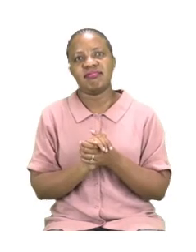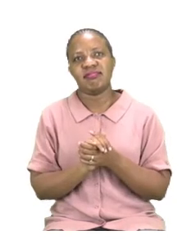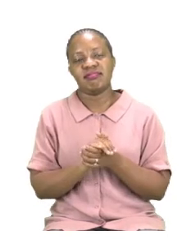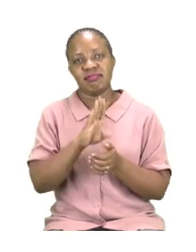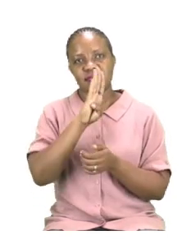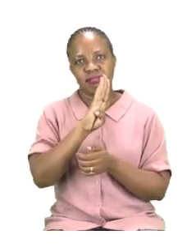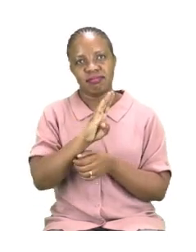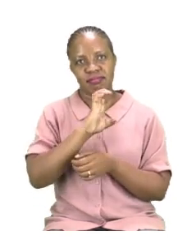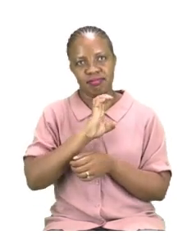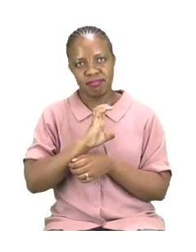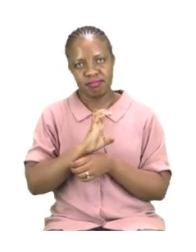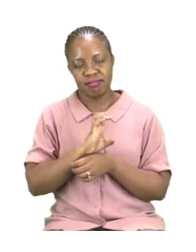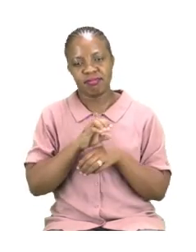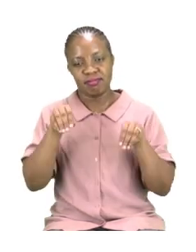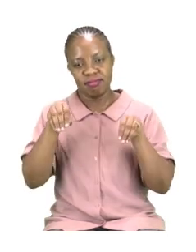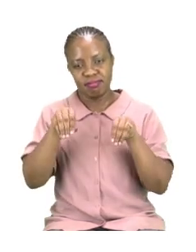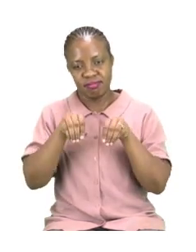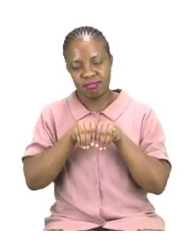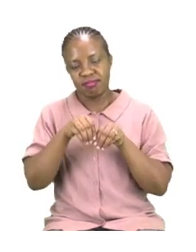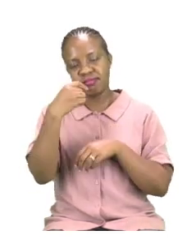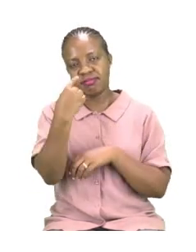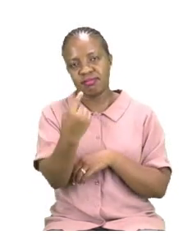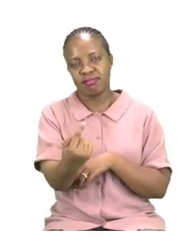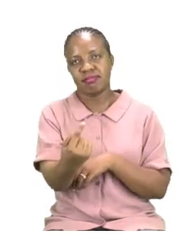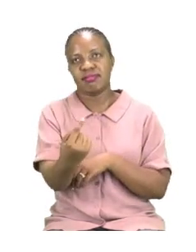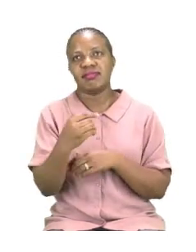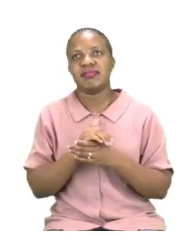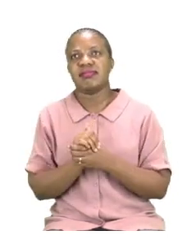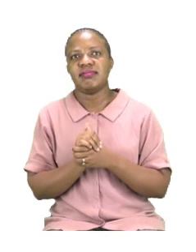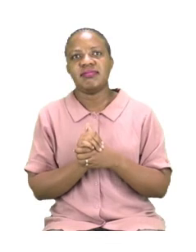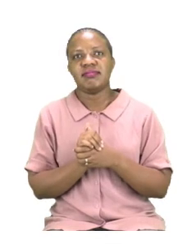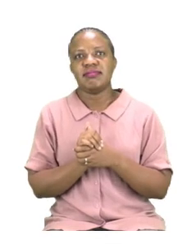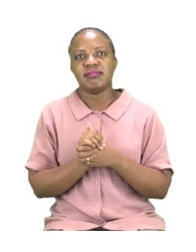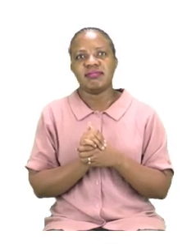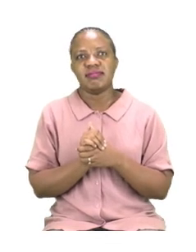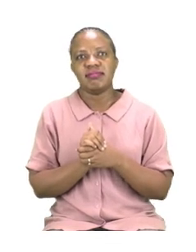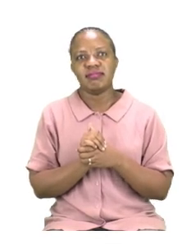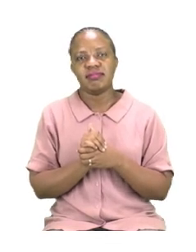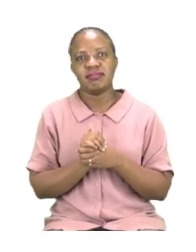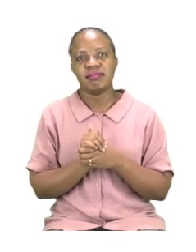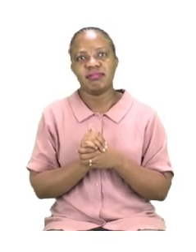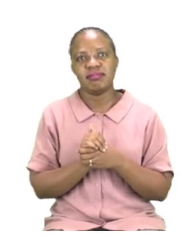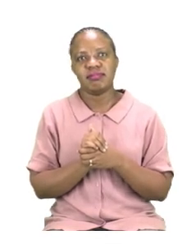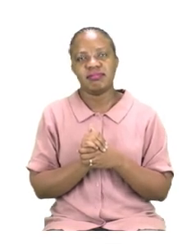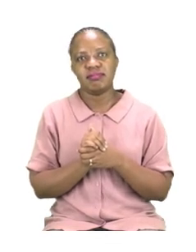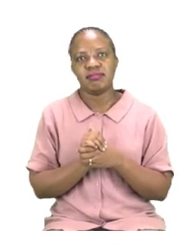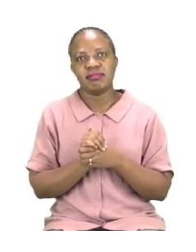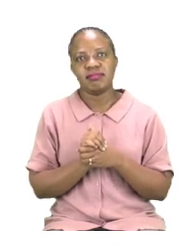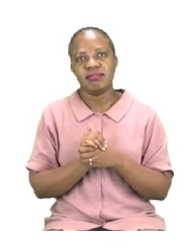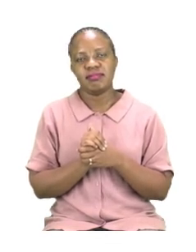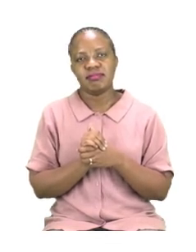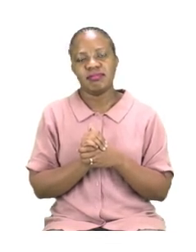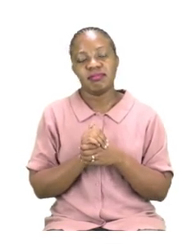B and C by yourselves. Now before we continue we need